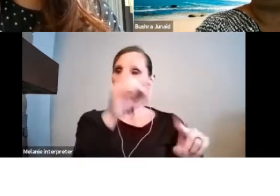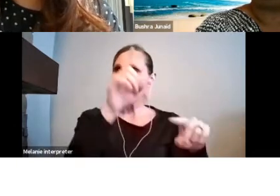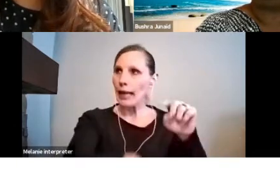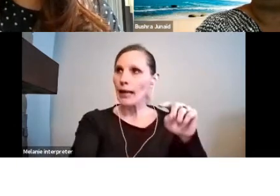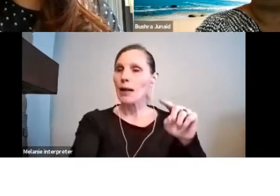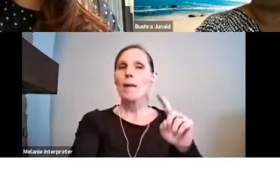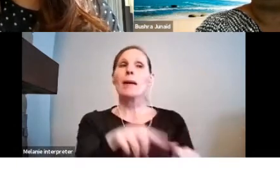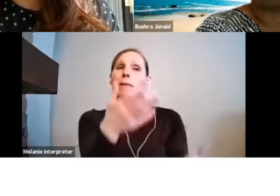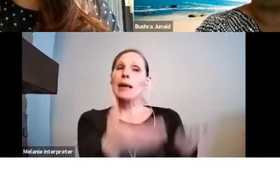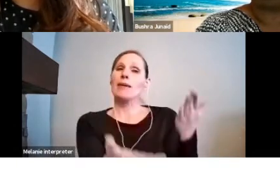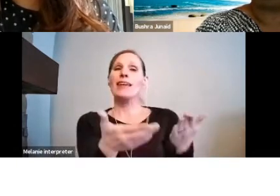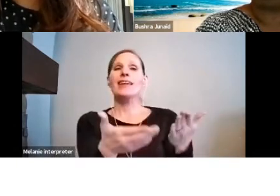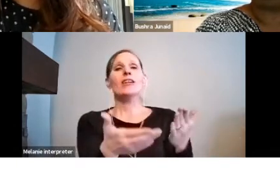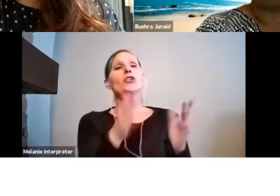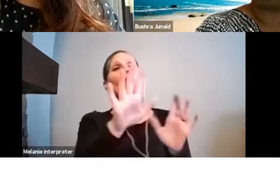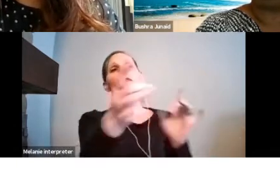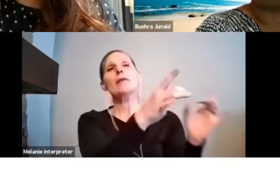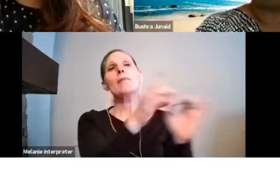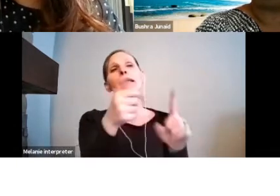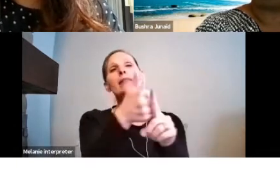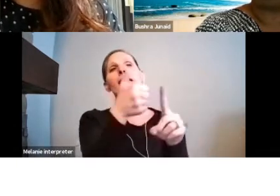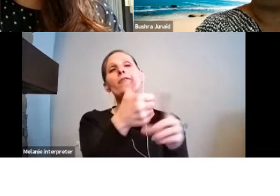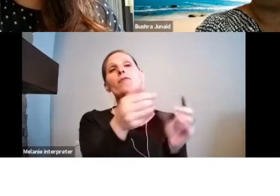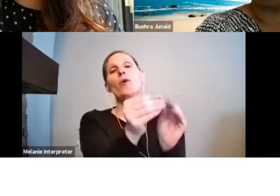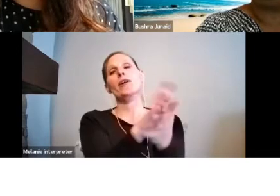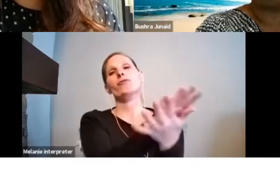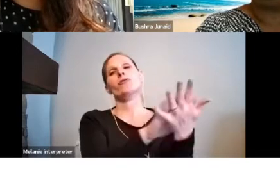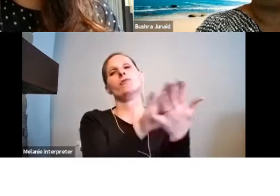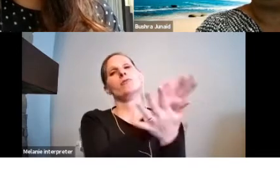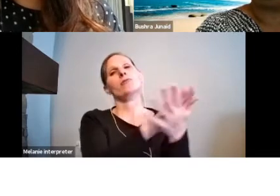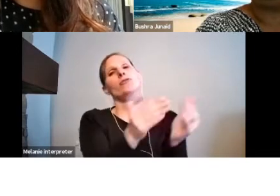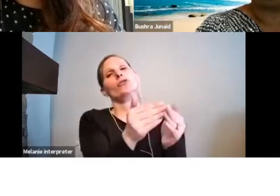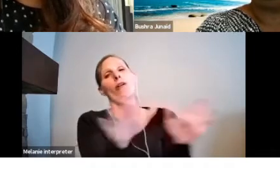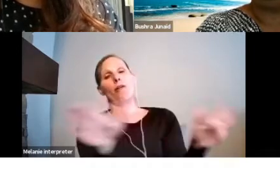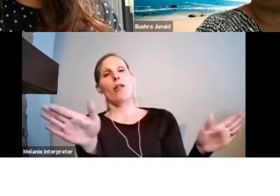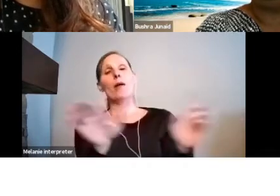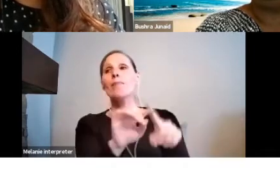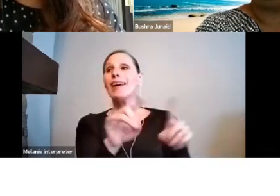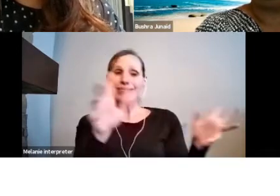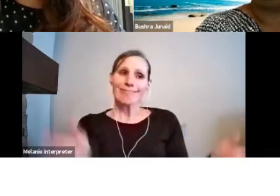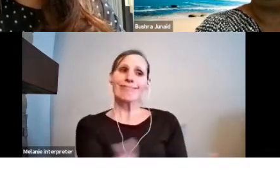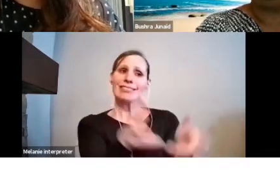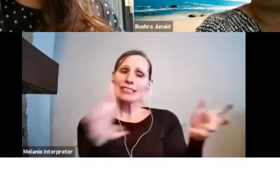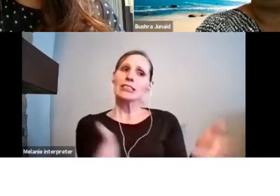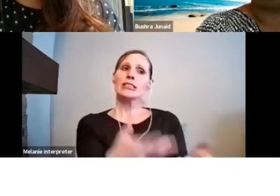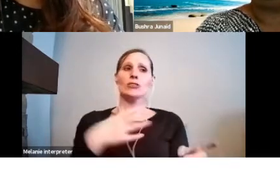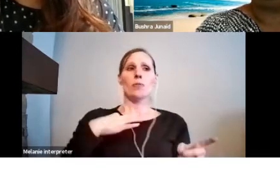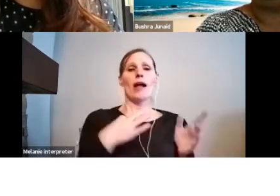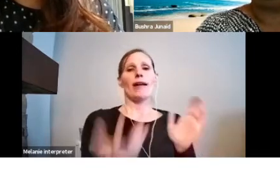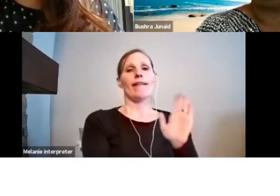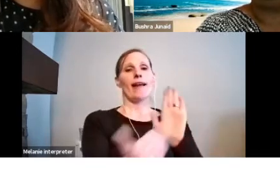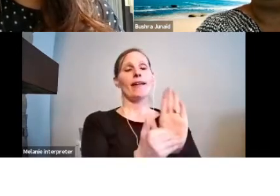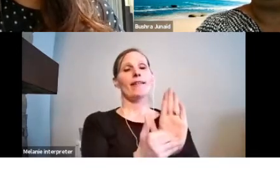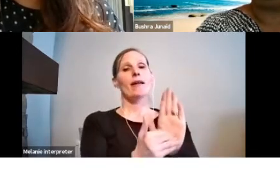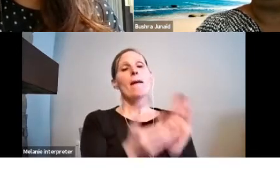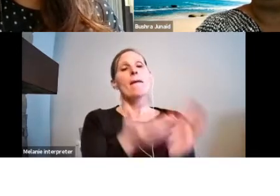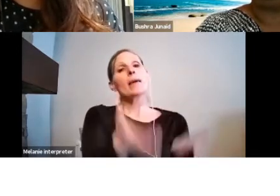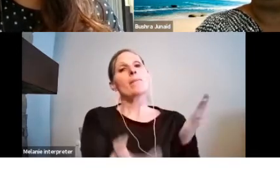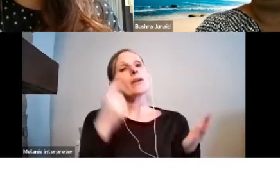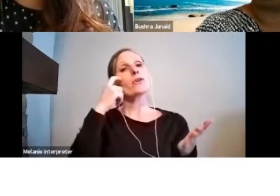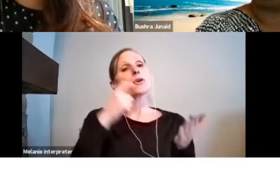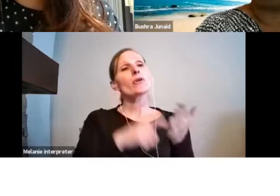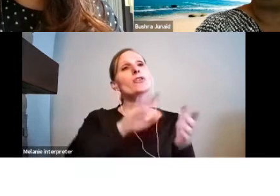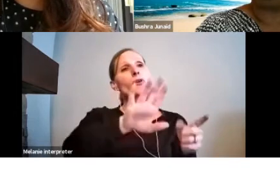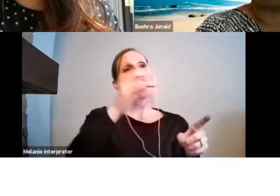feedback may be quite general. We encourage you to reapply. You might find that your ideas and